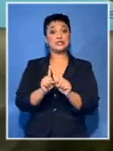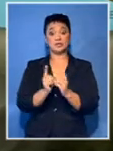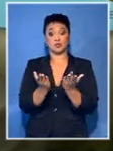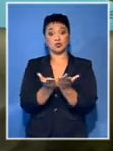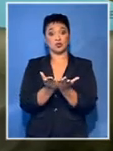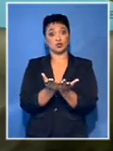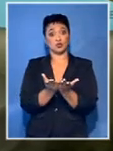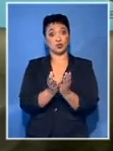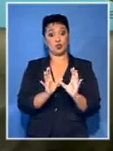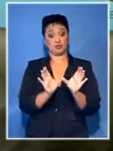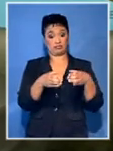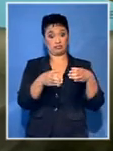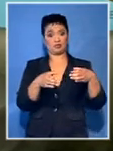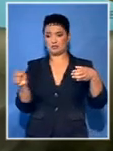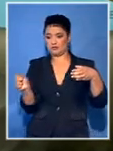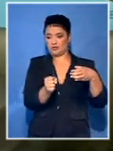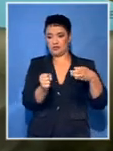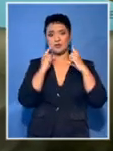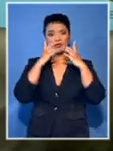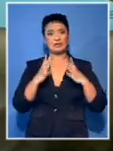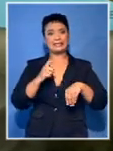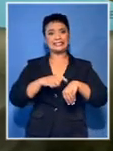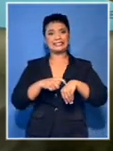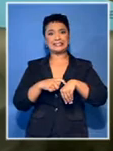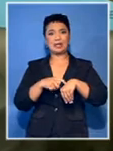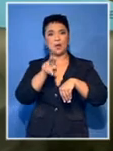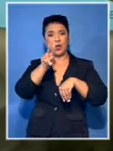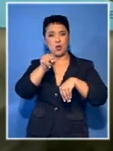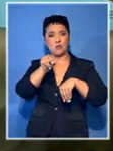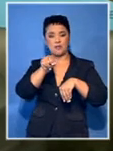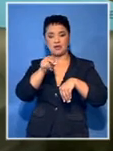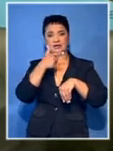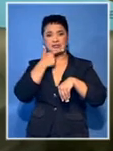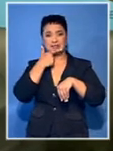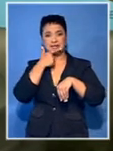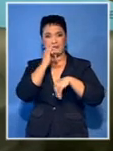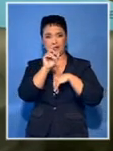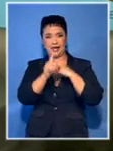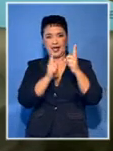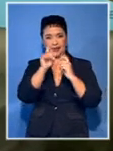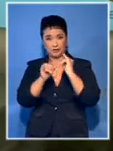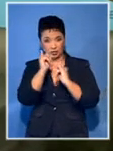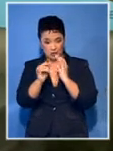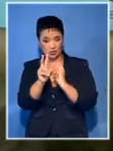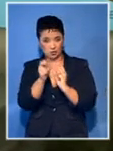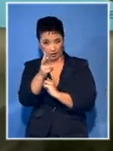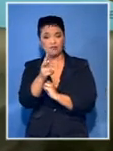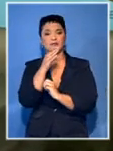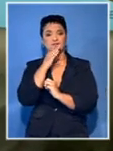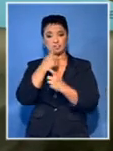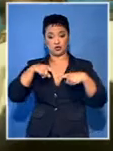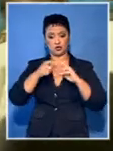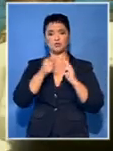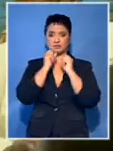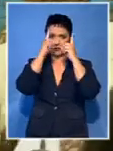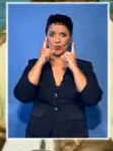appointing educators early in November, December. All labour unions were aware of that process, including